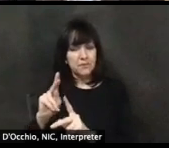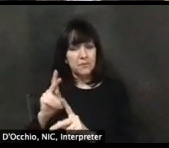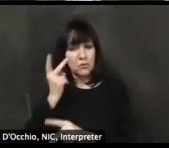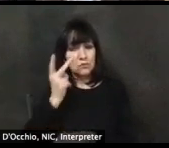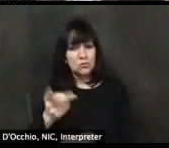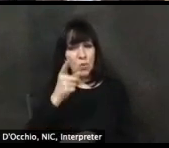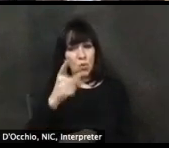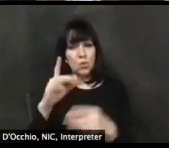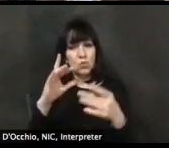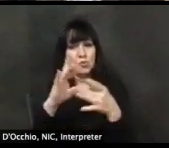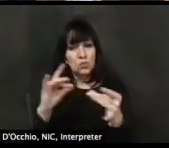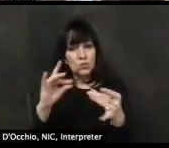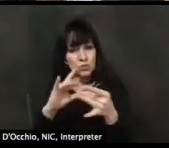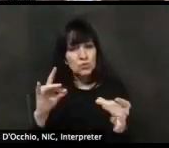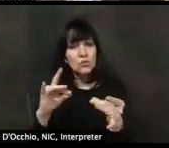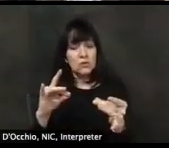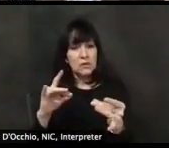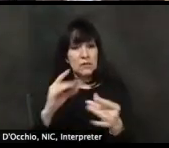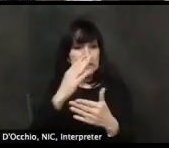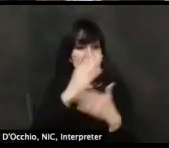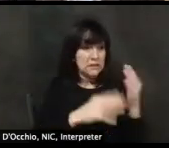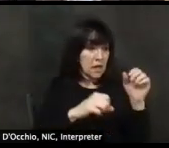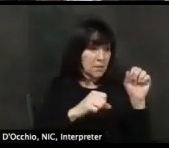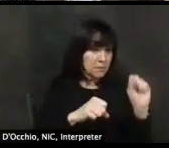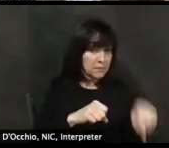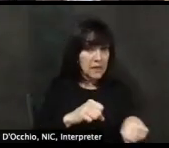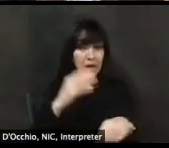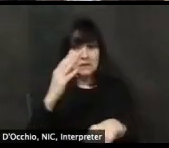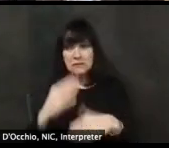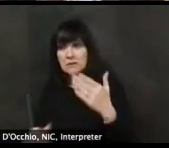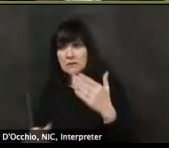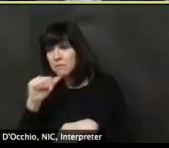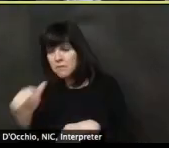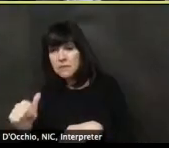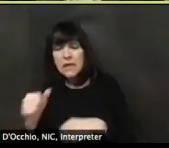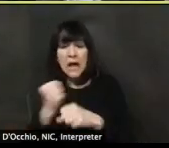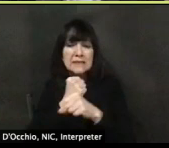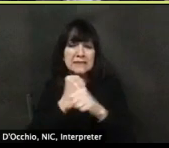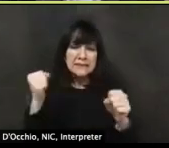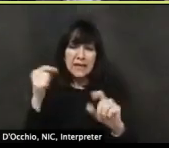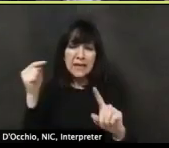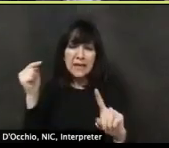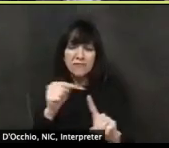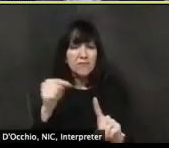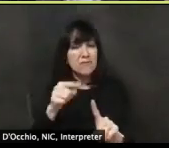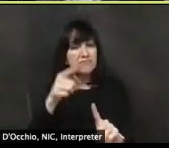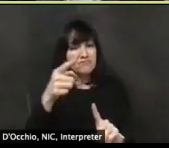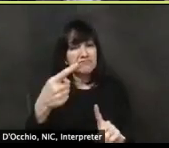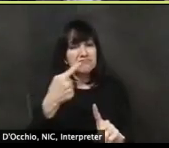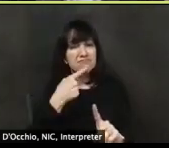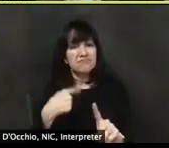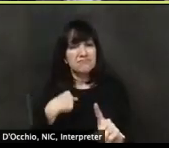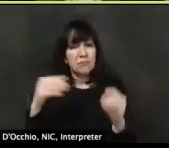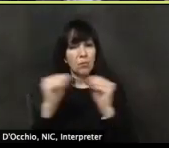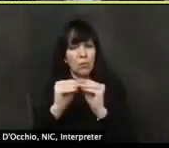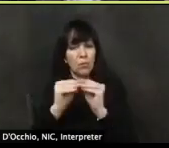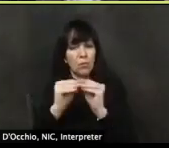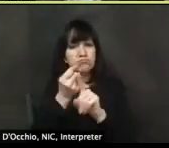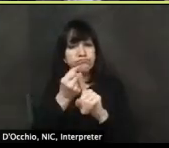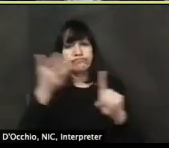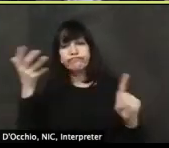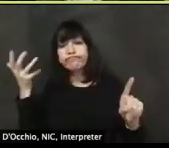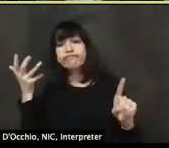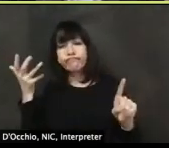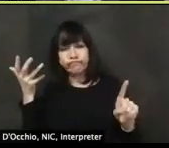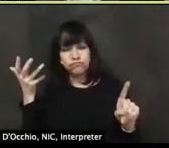make people confident to go back out and about shop, go to restaurants, et cetera? Well, I think, yeah, I think it's certainly something we're hearing. It's a